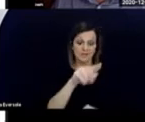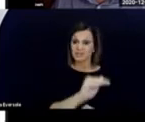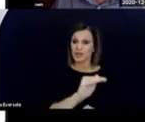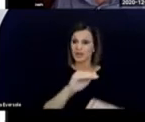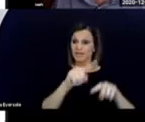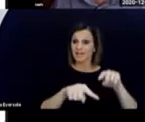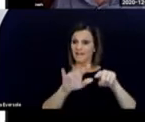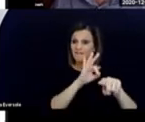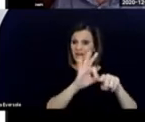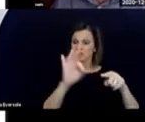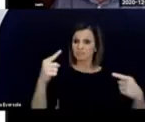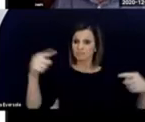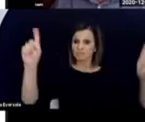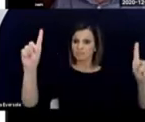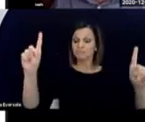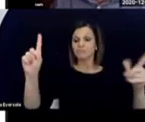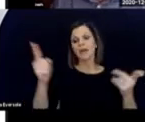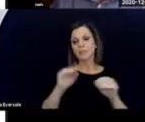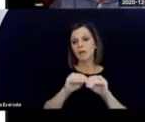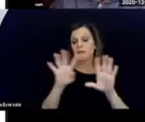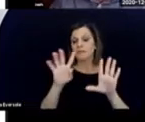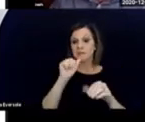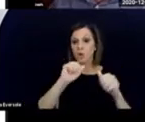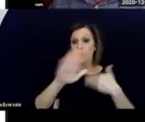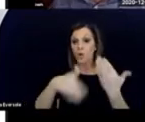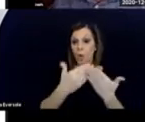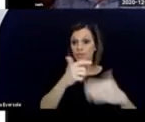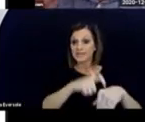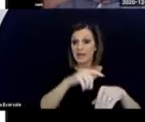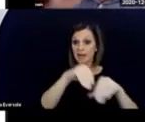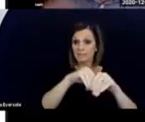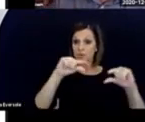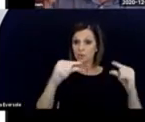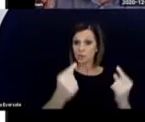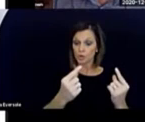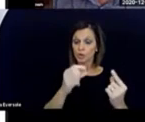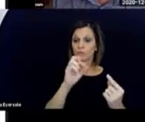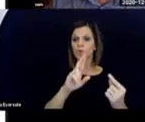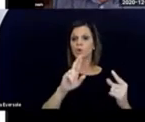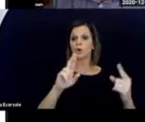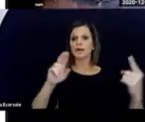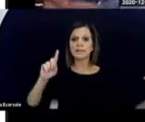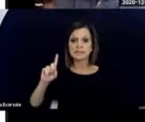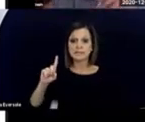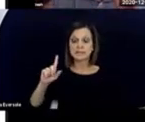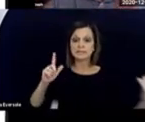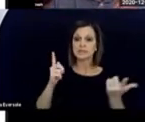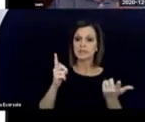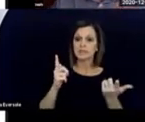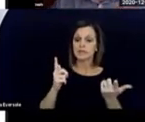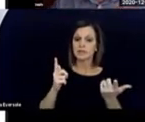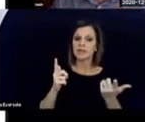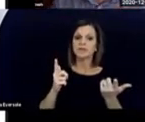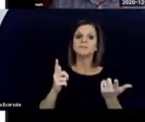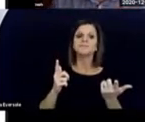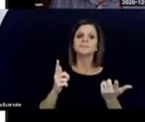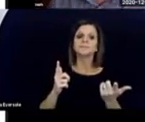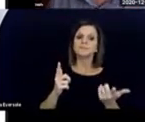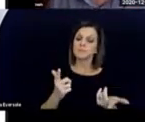function effectively, certainly not all the time, in a group and at a distance.